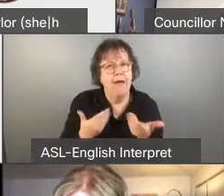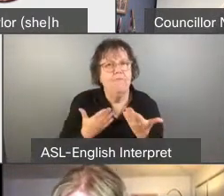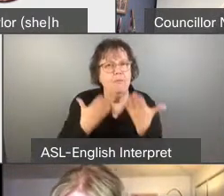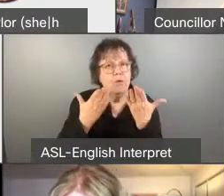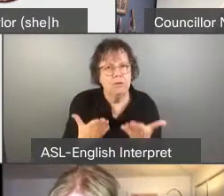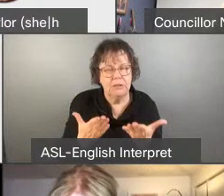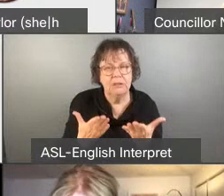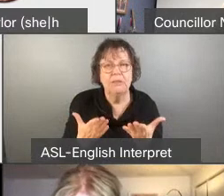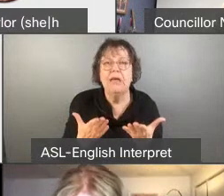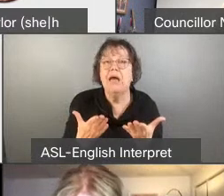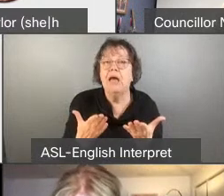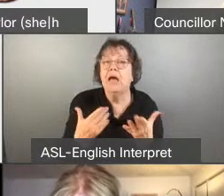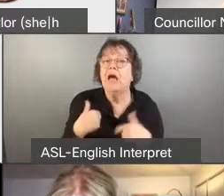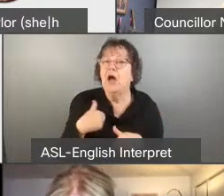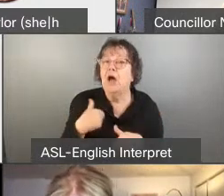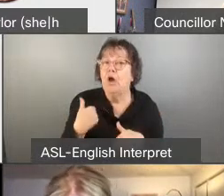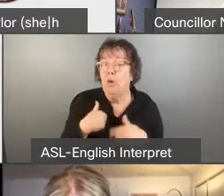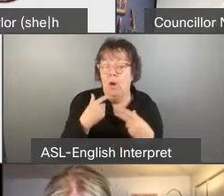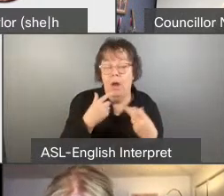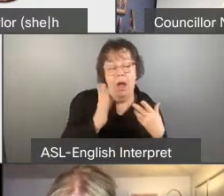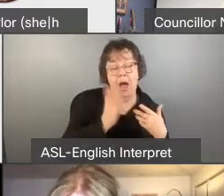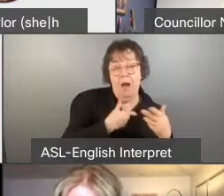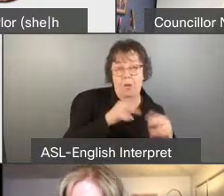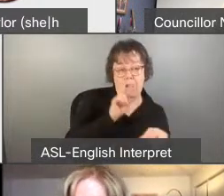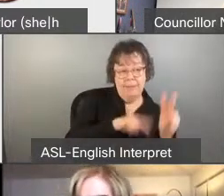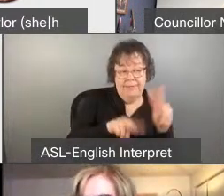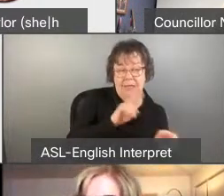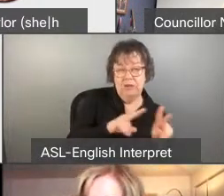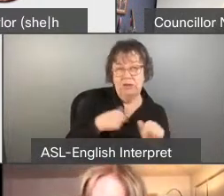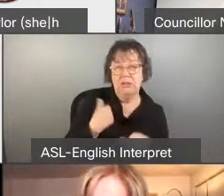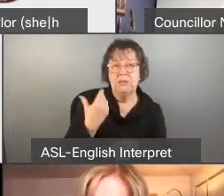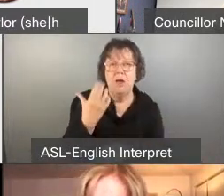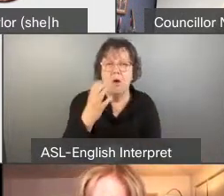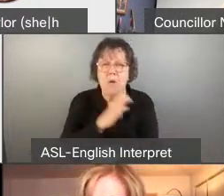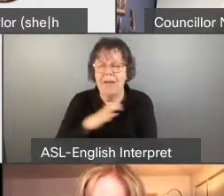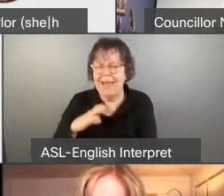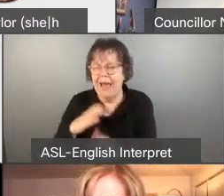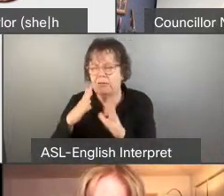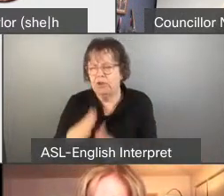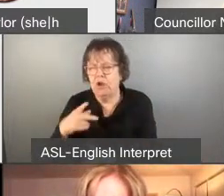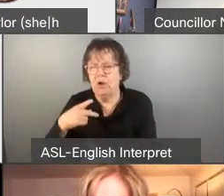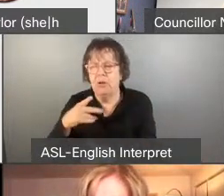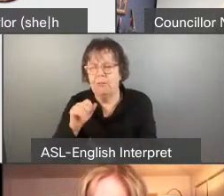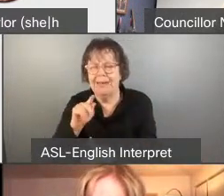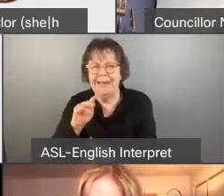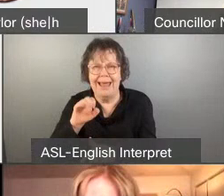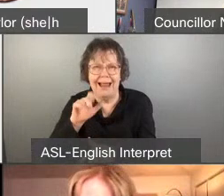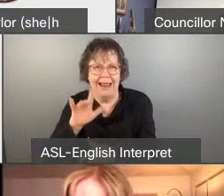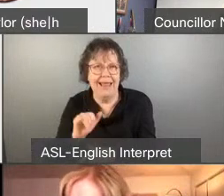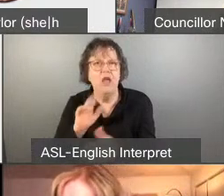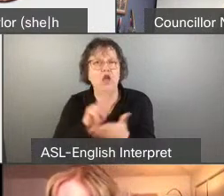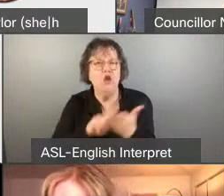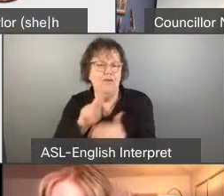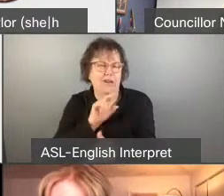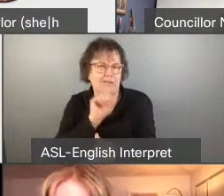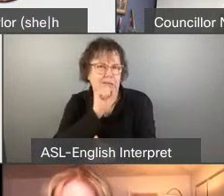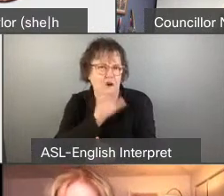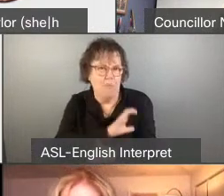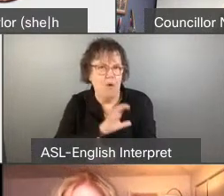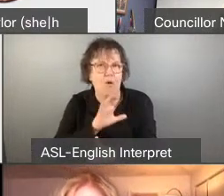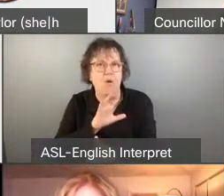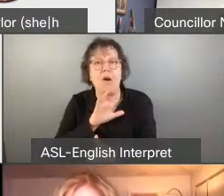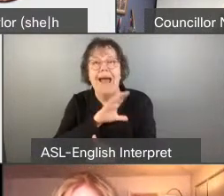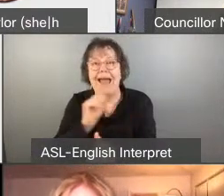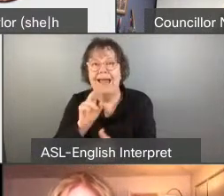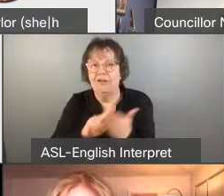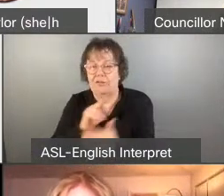Global Medic based on what we've been seeing. So Councillor McKelvey was actually involved in something where the University of Toronto in Scarborough provided us